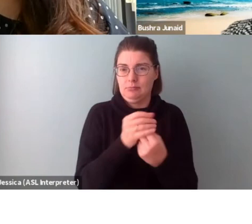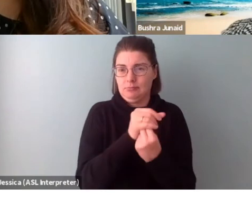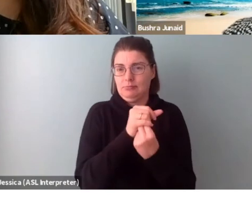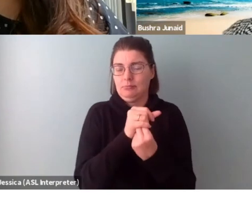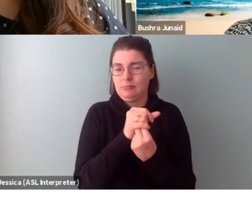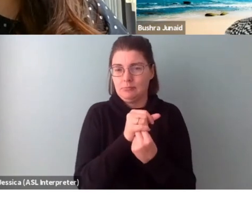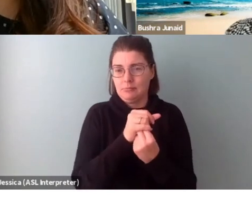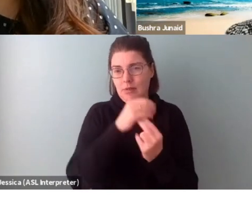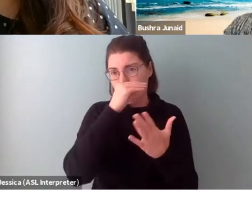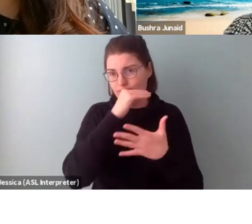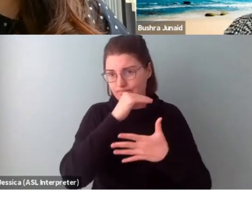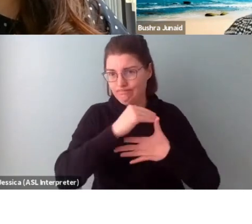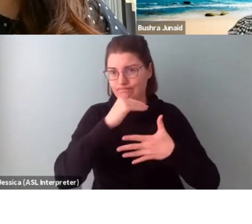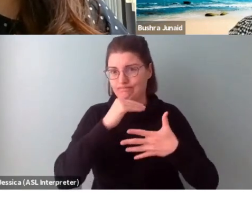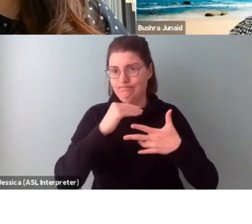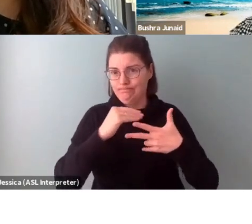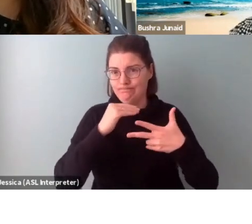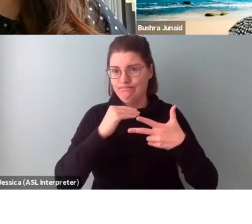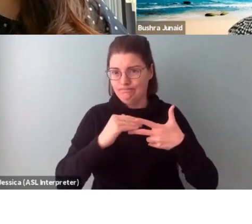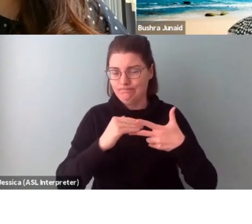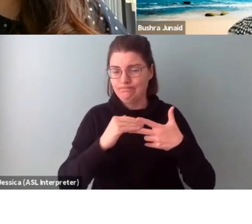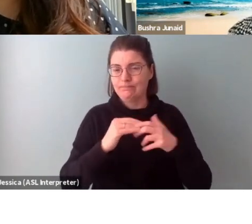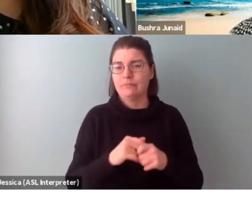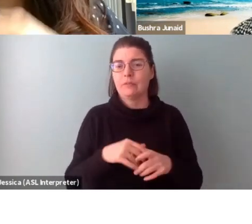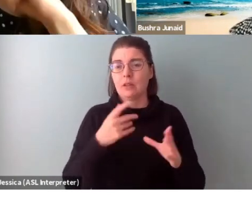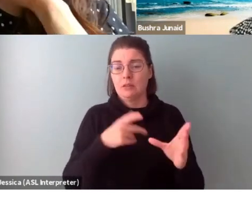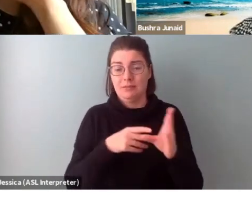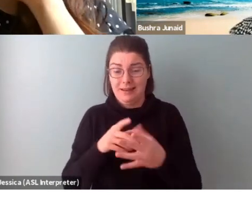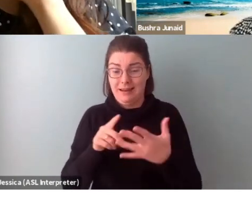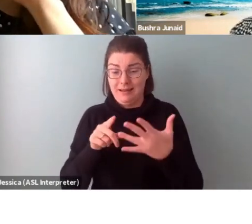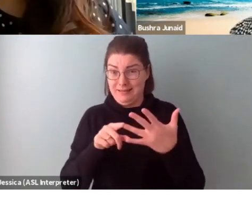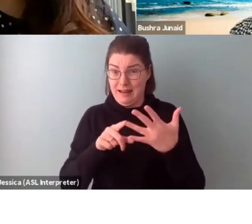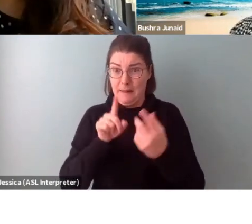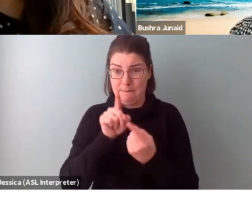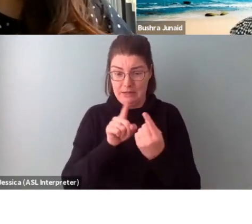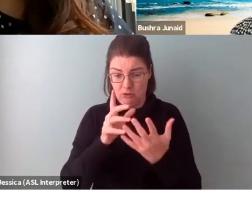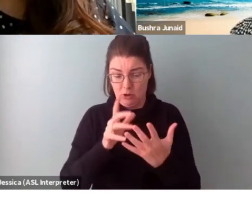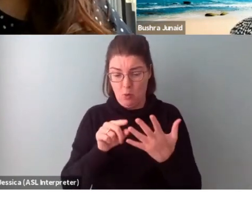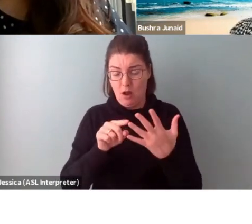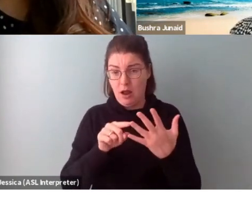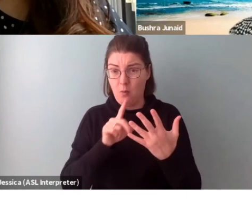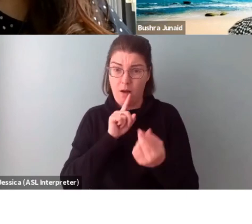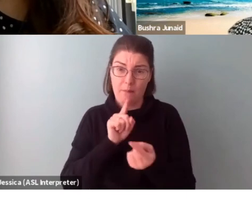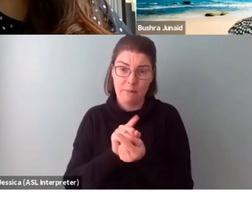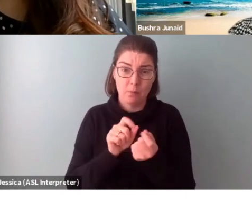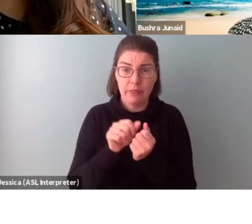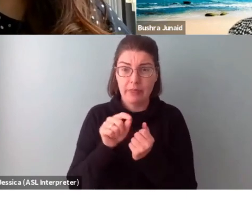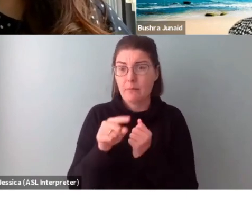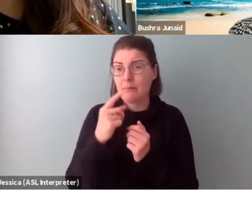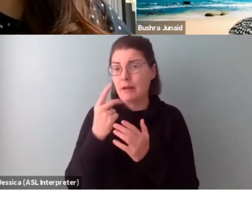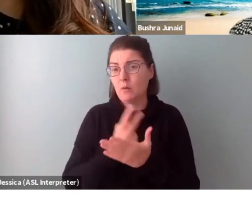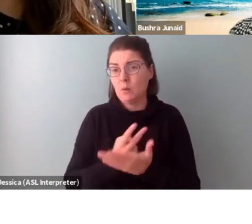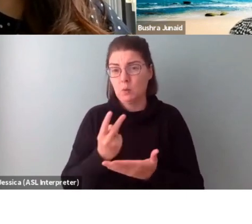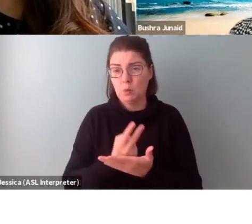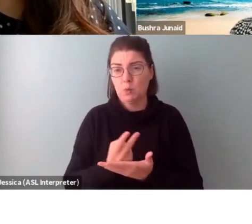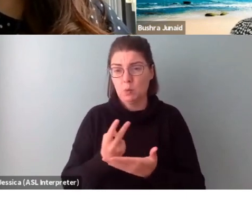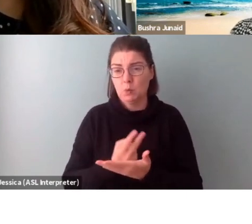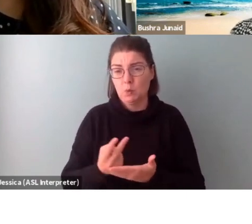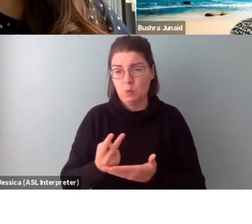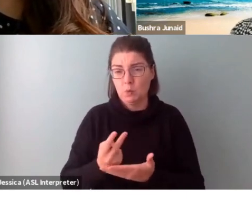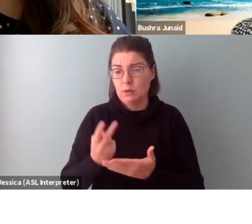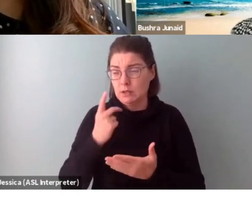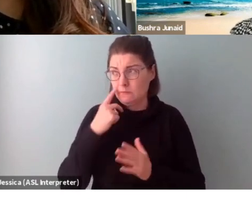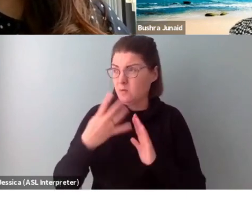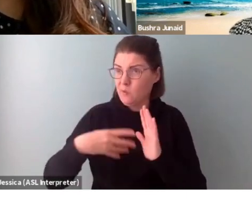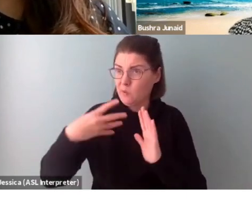right? List those costs. You want to work with a particular mentor, and you're hoping that you can meet with them every other week for four